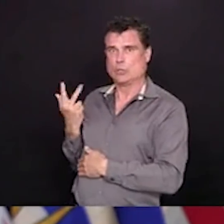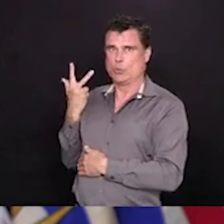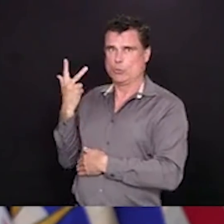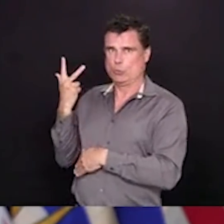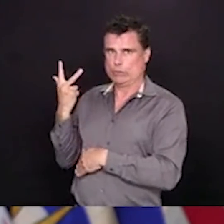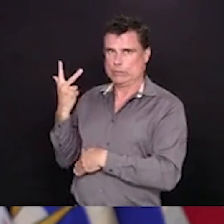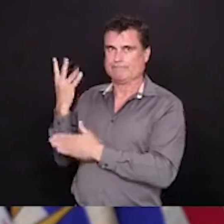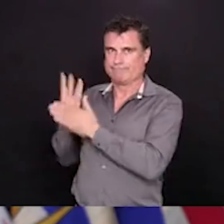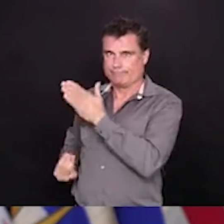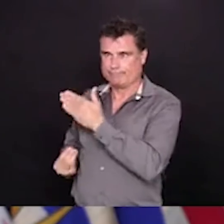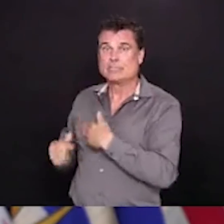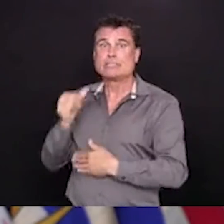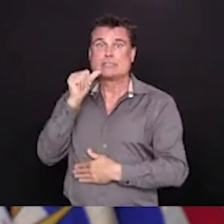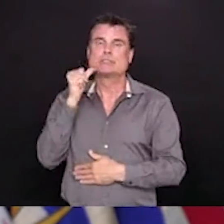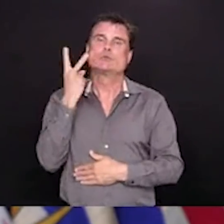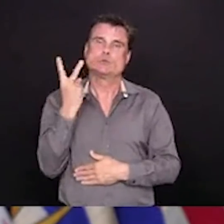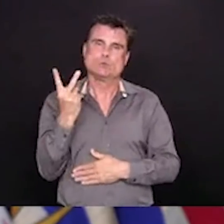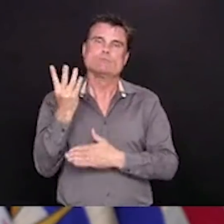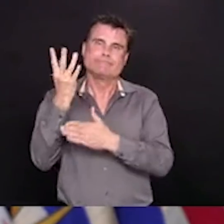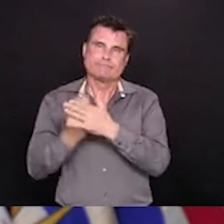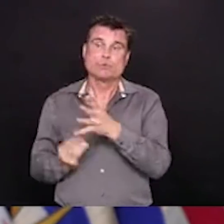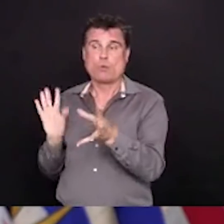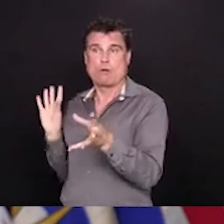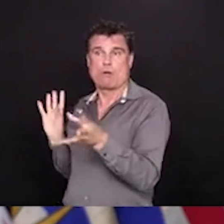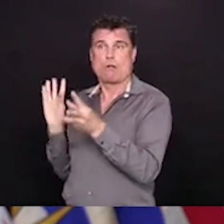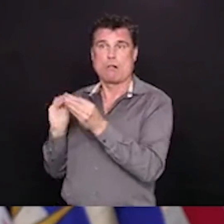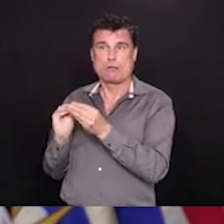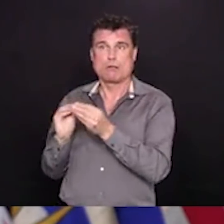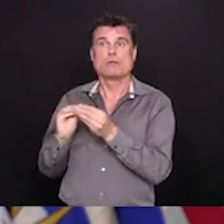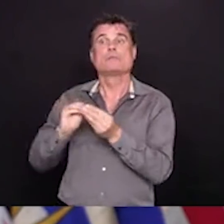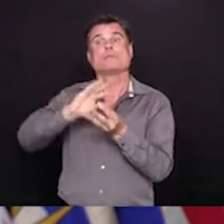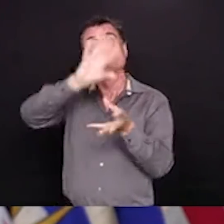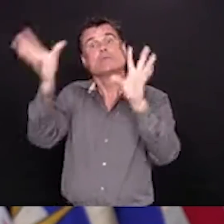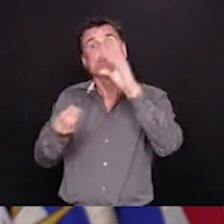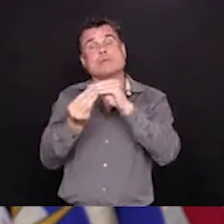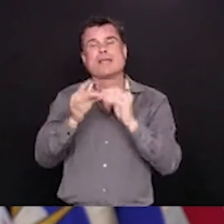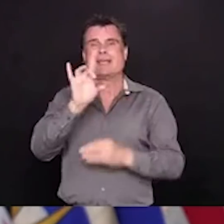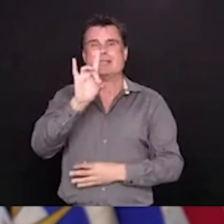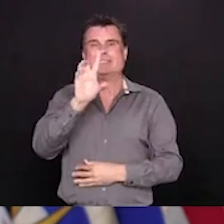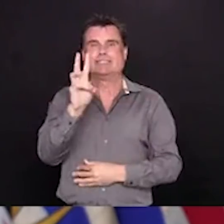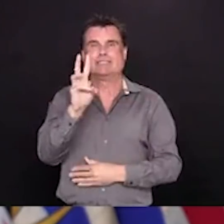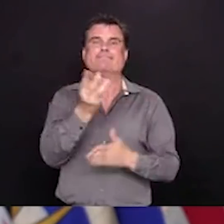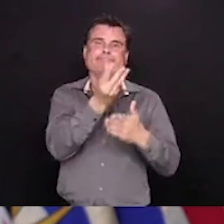died from COVID-19 here in British Columbia, and our hearts go out to their families.